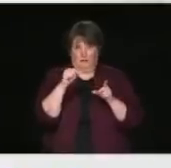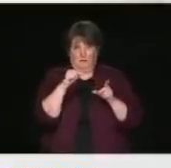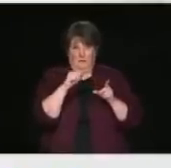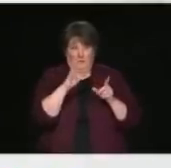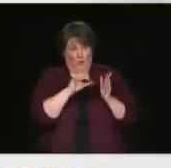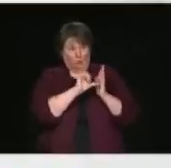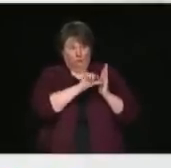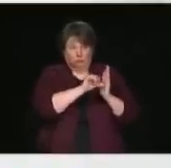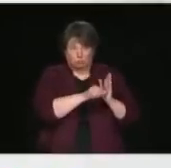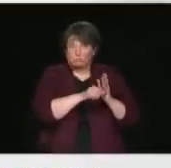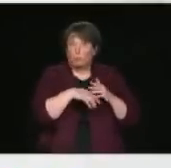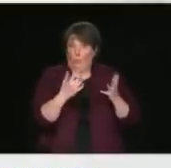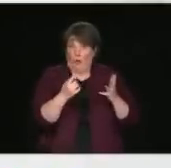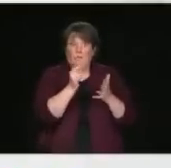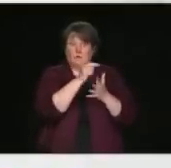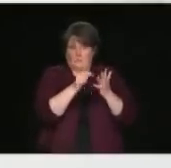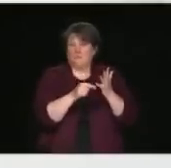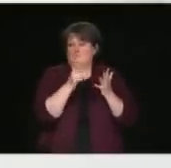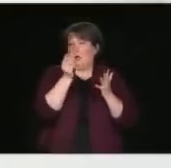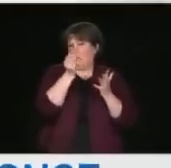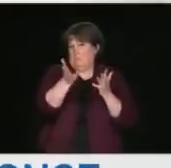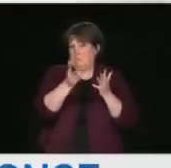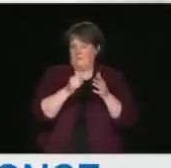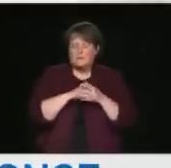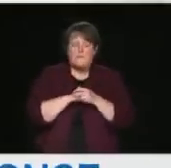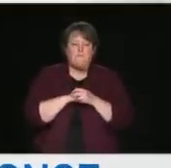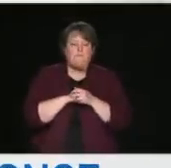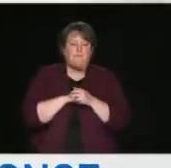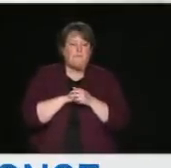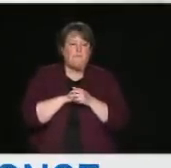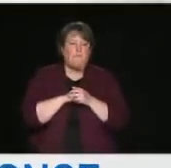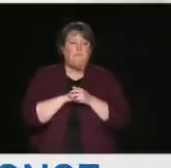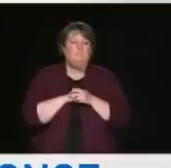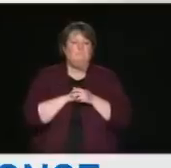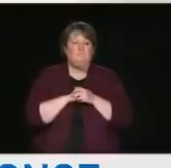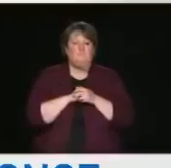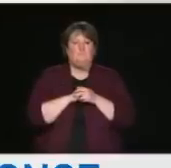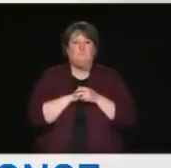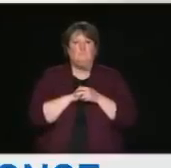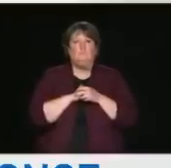and that is this is a two-way street.